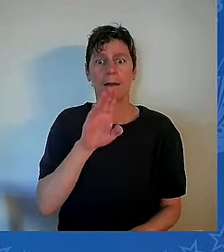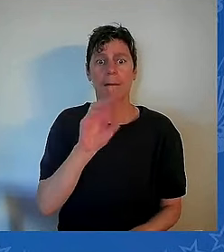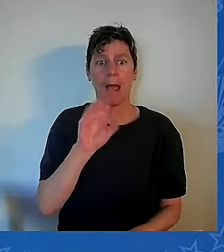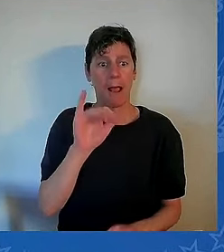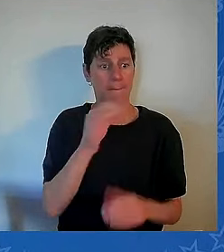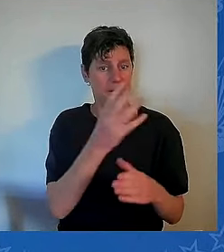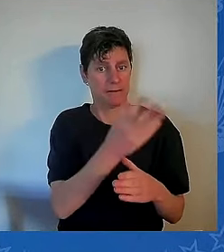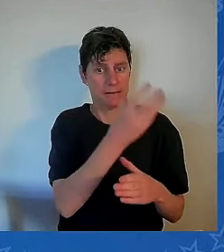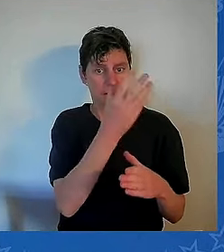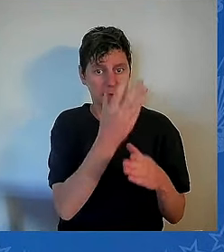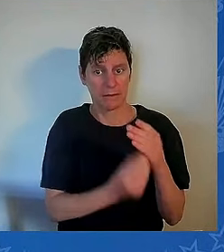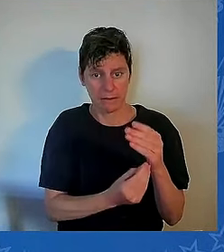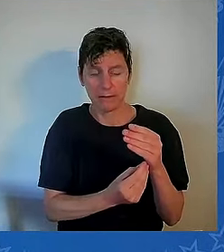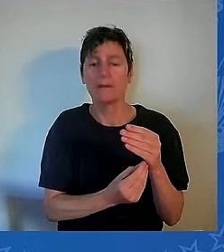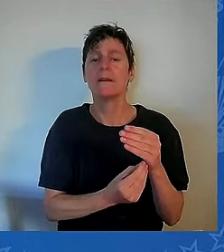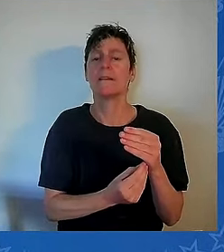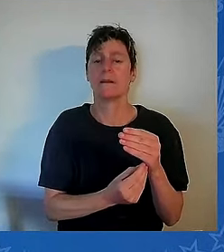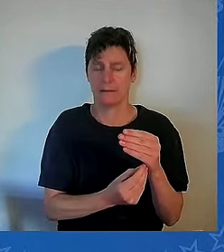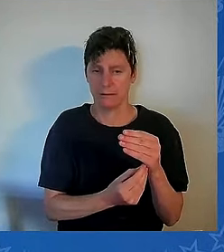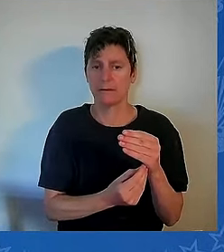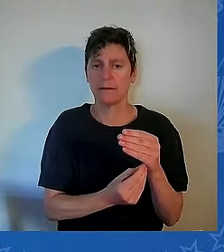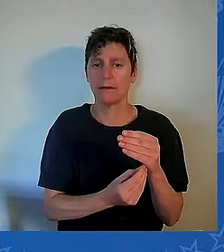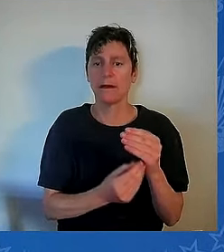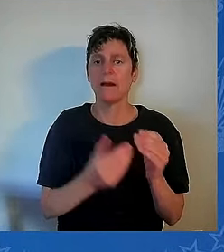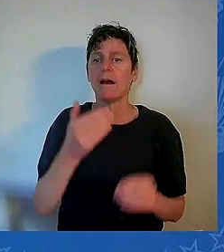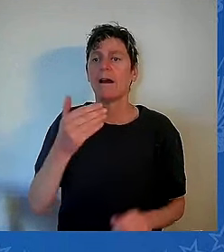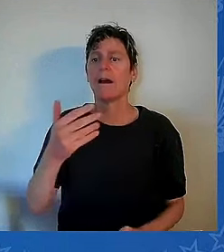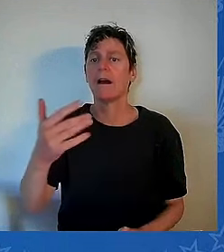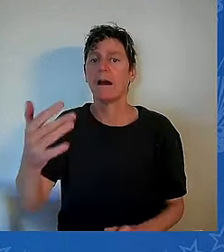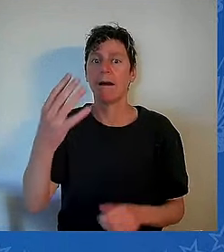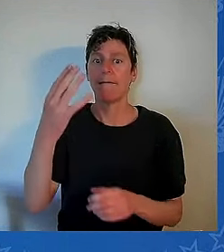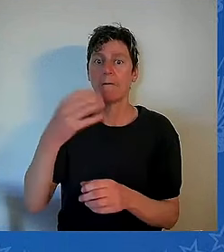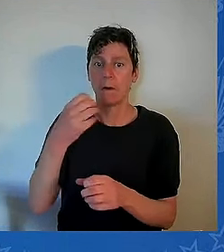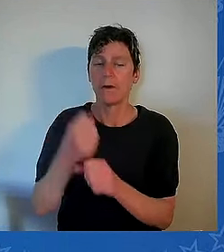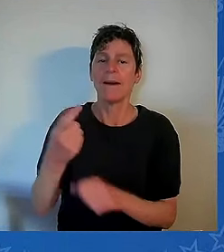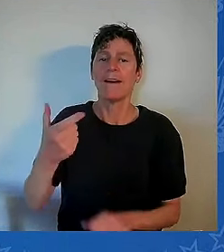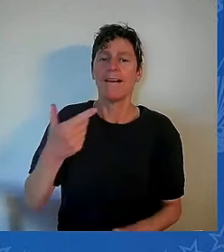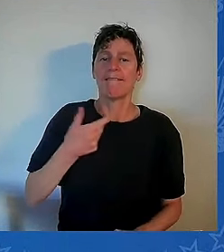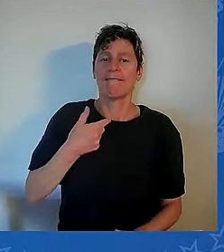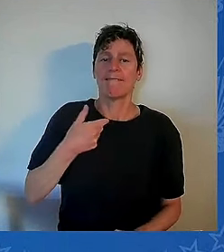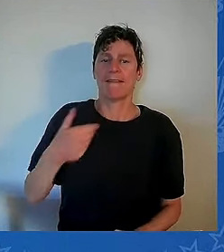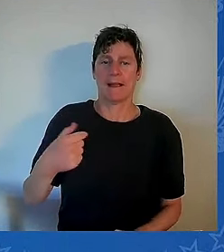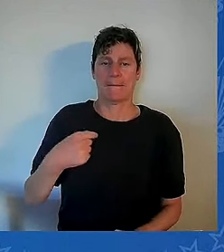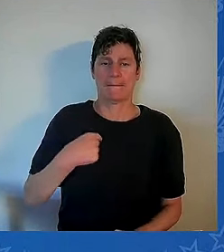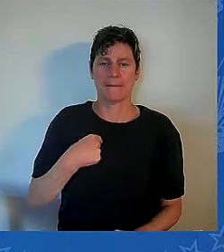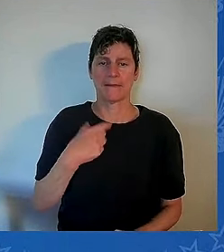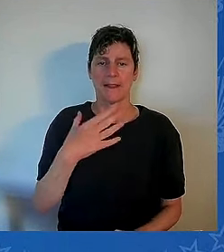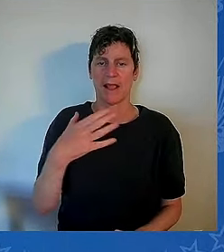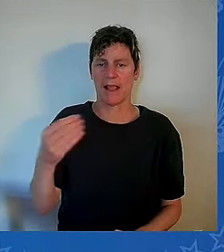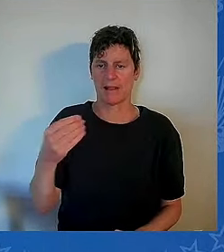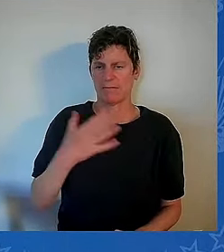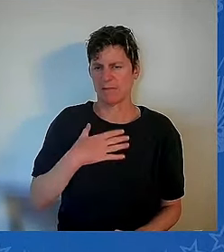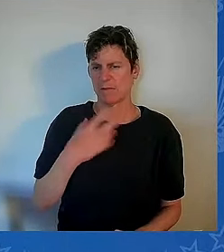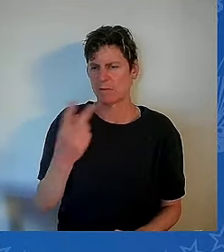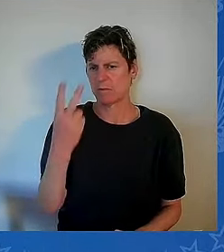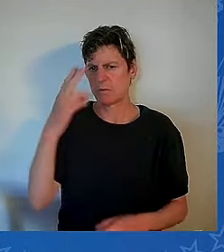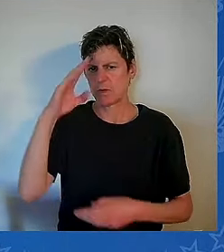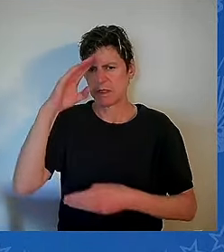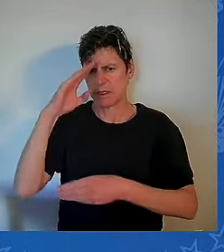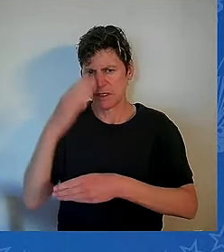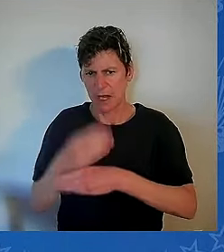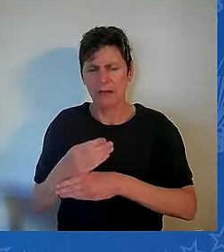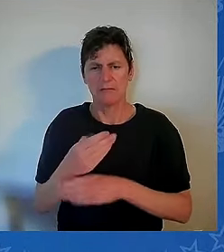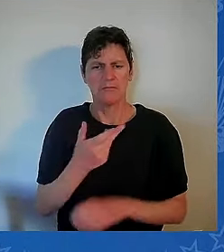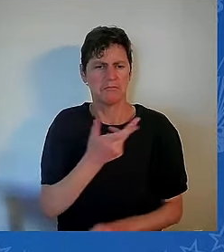invited me and my boys to her home after the accident, left my family broken,